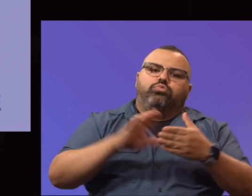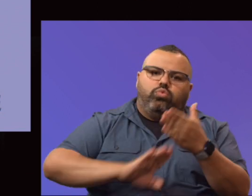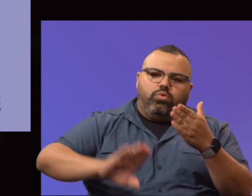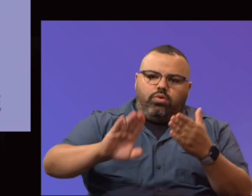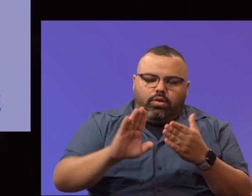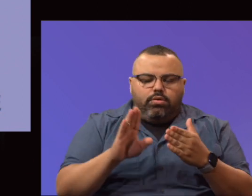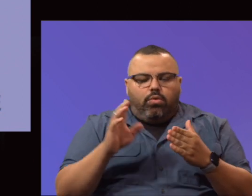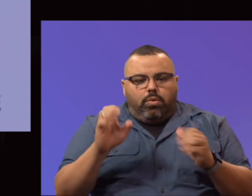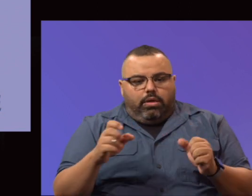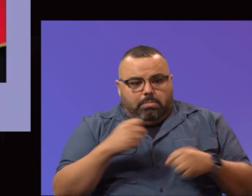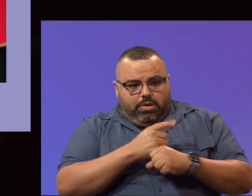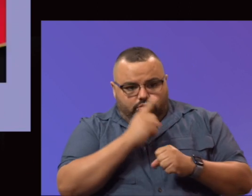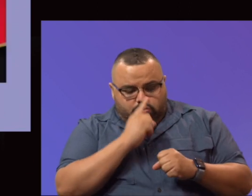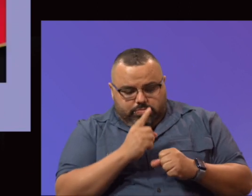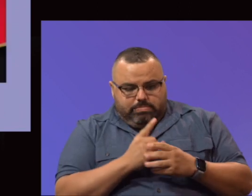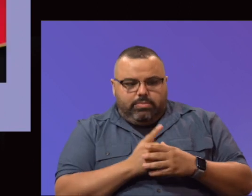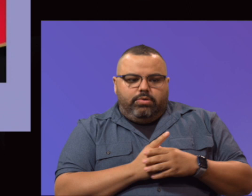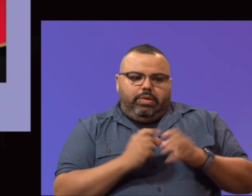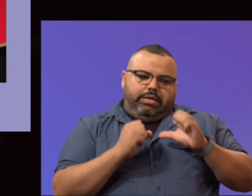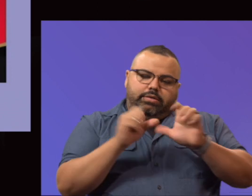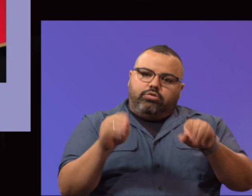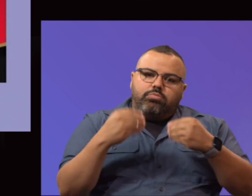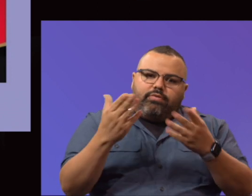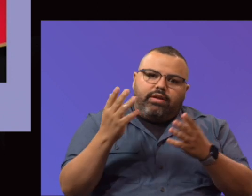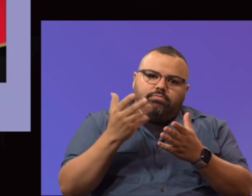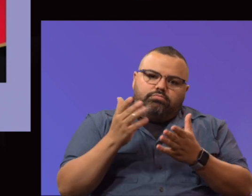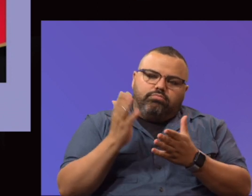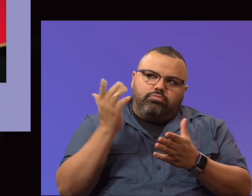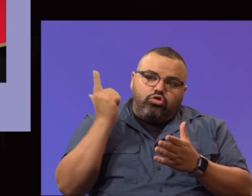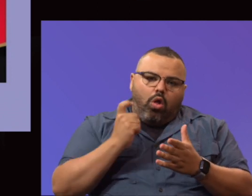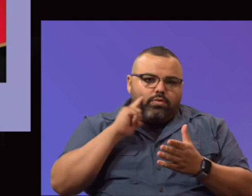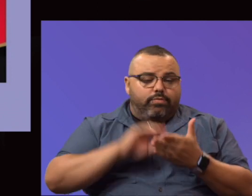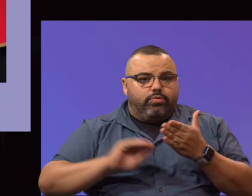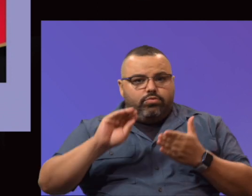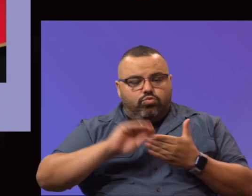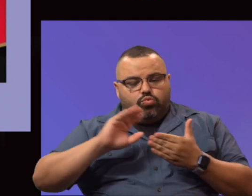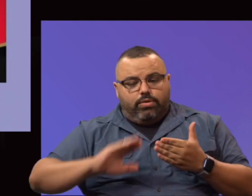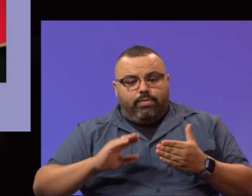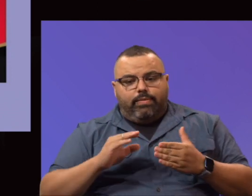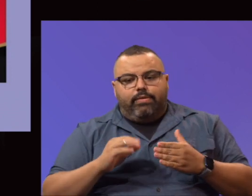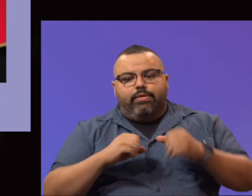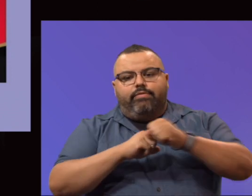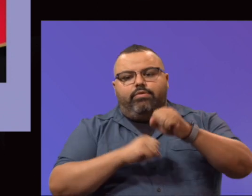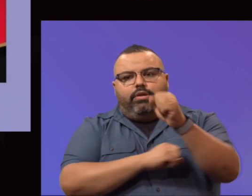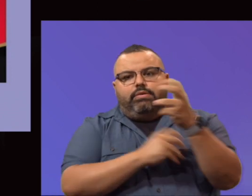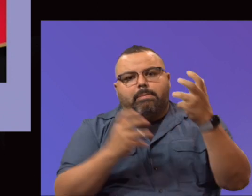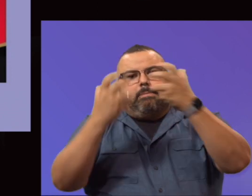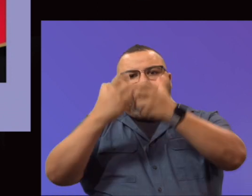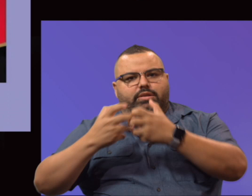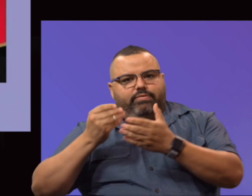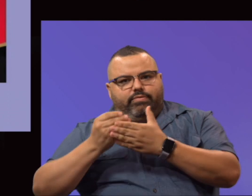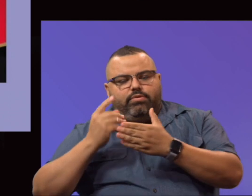The foundation matching funds for student success, the Star Scholarship, we have an eight-year partnership with the college. It's,